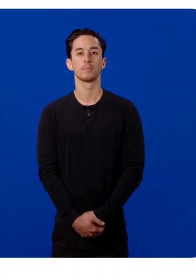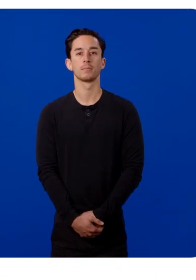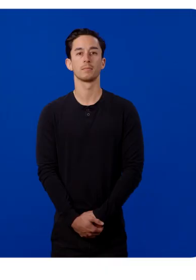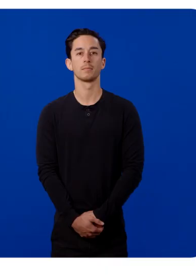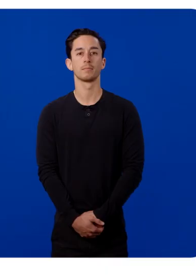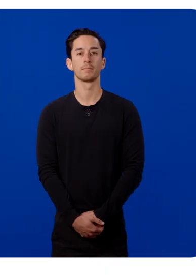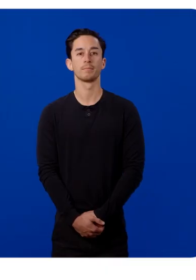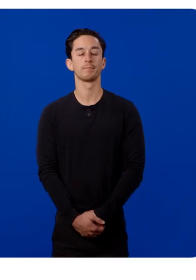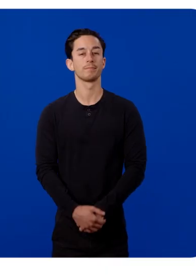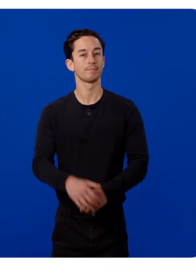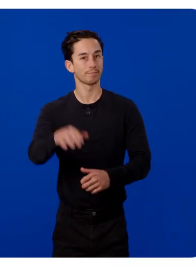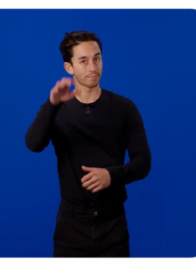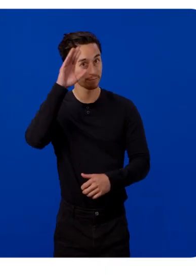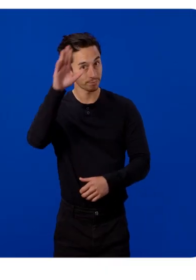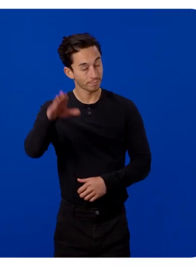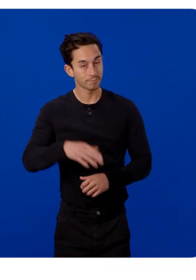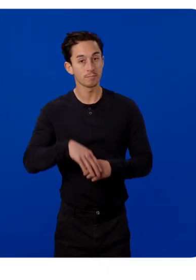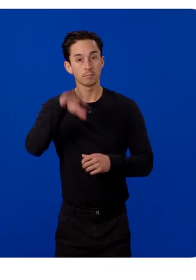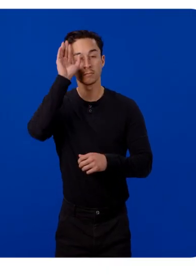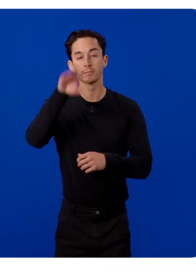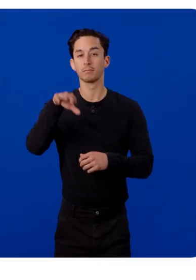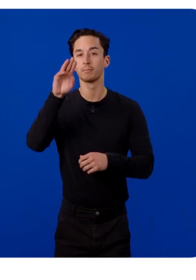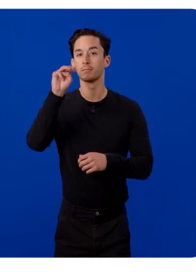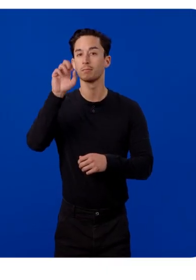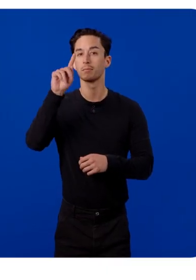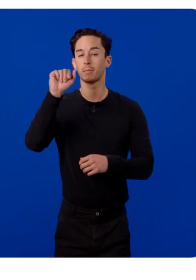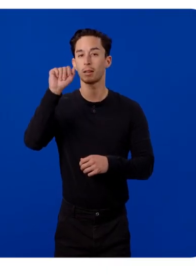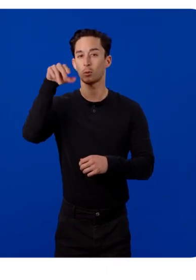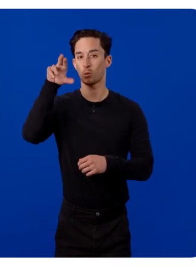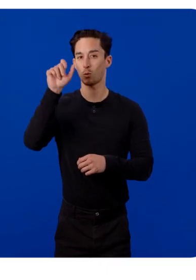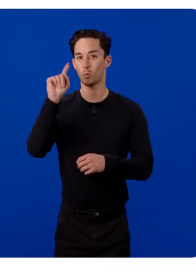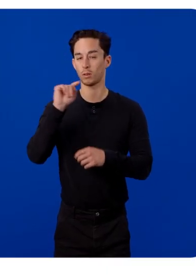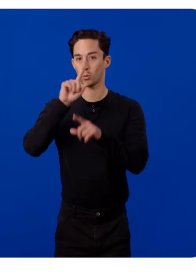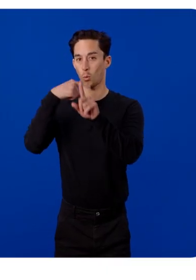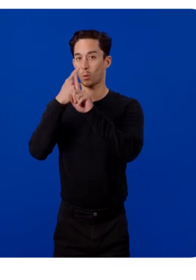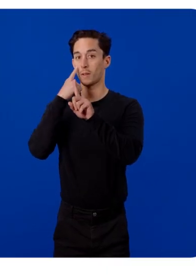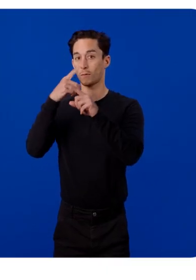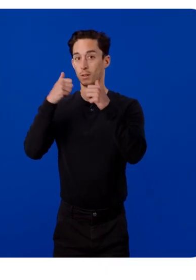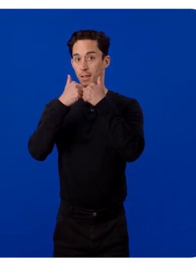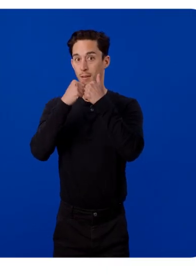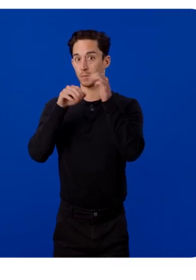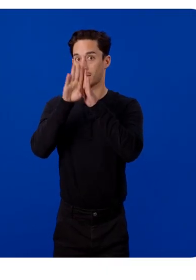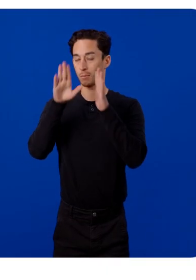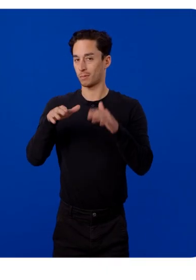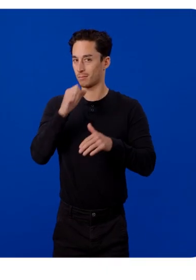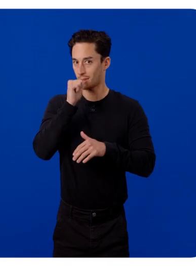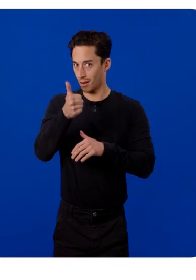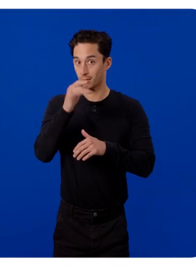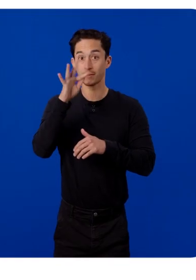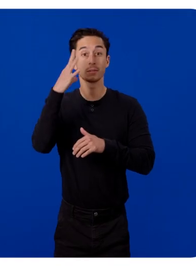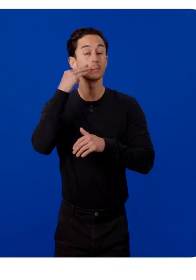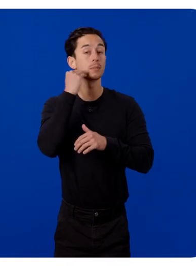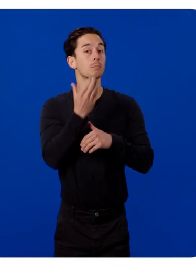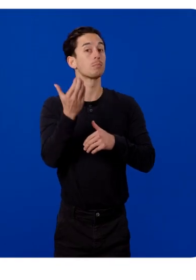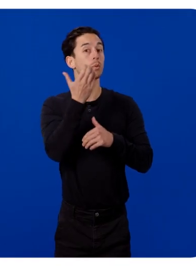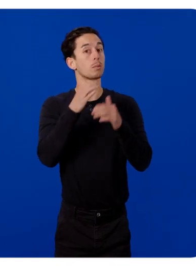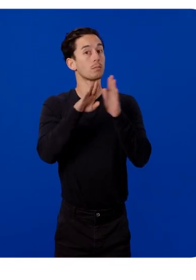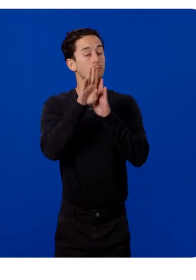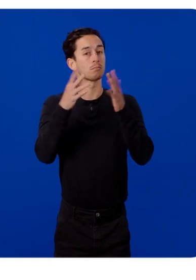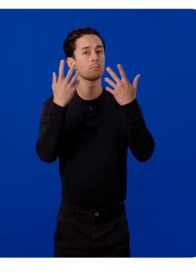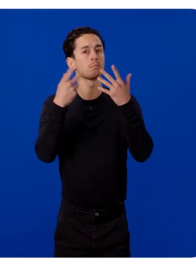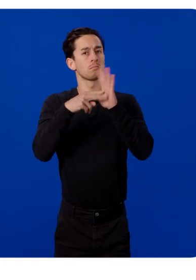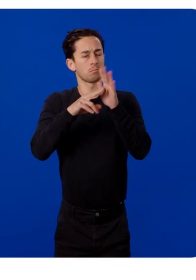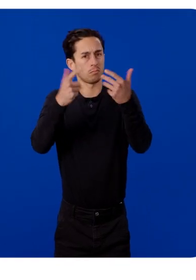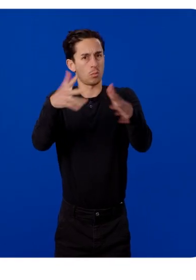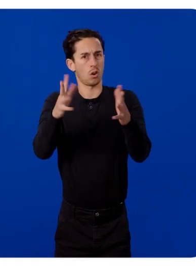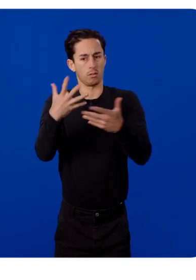Hi, did you know that MetaQuest isn't just for game developers? If you have experience with mobile development, then you already have what it takes to be